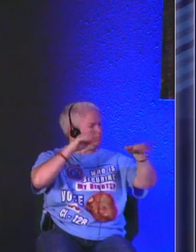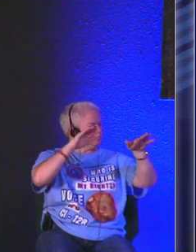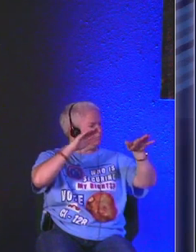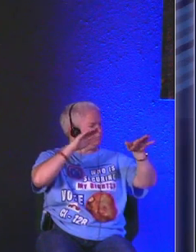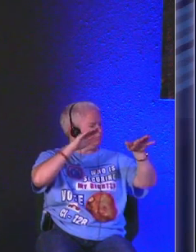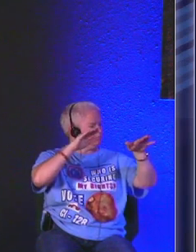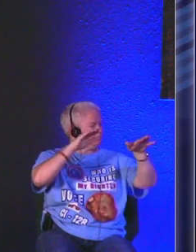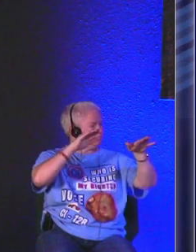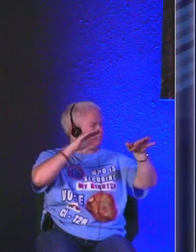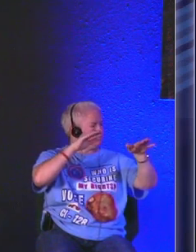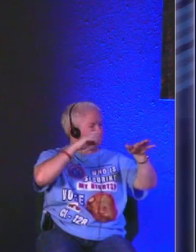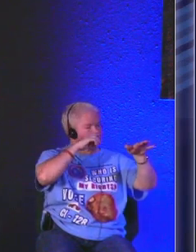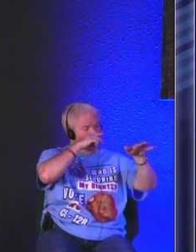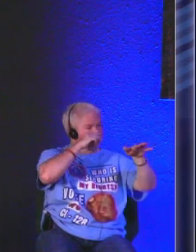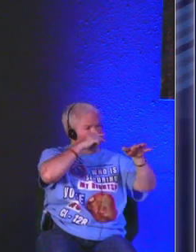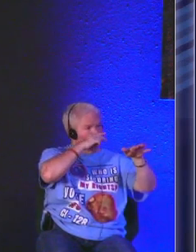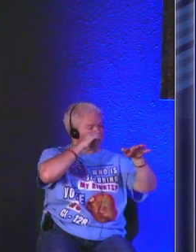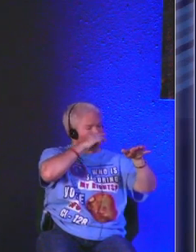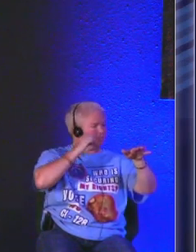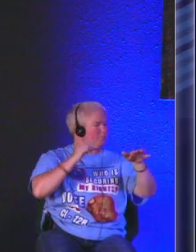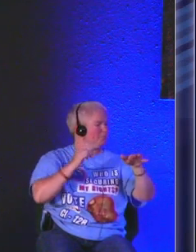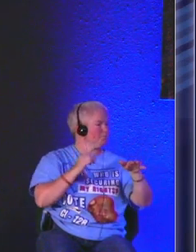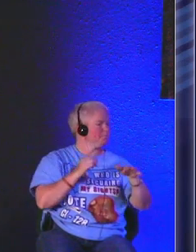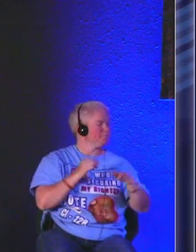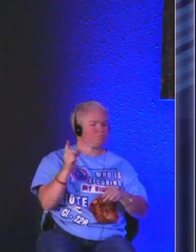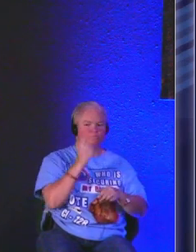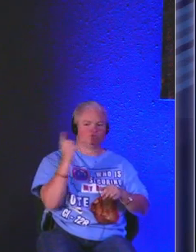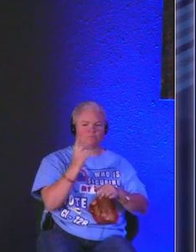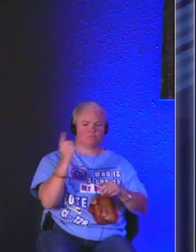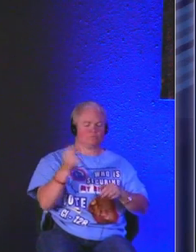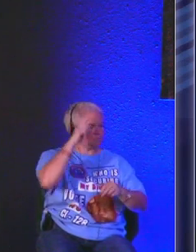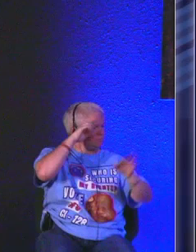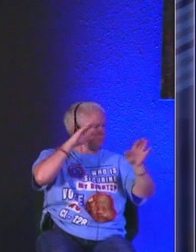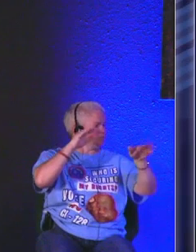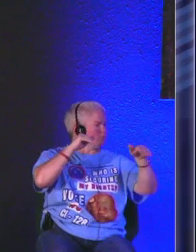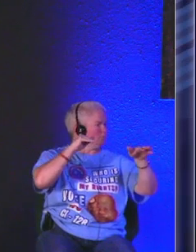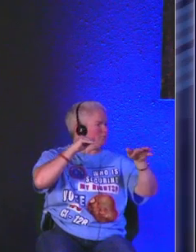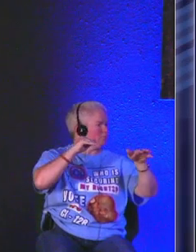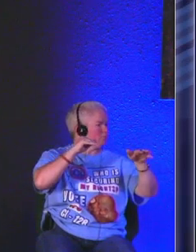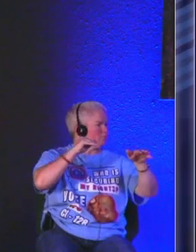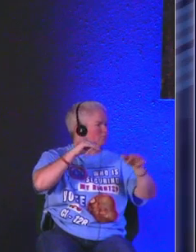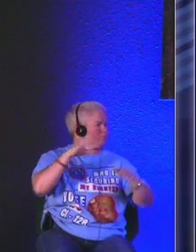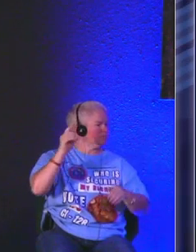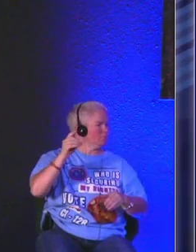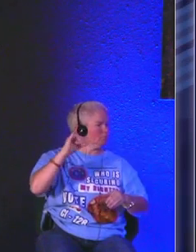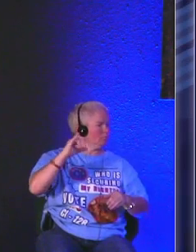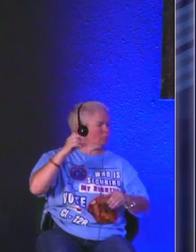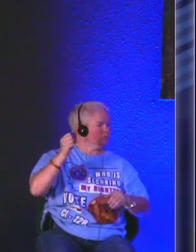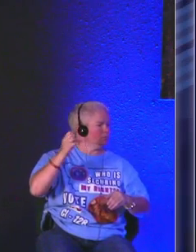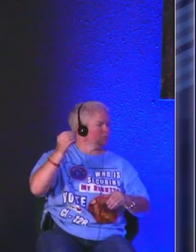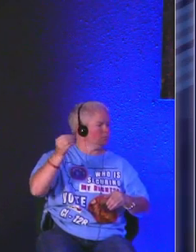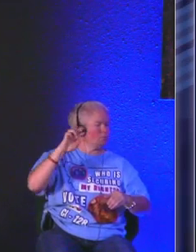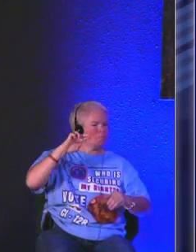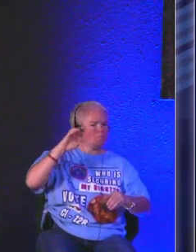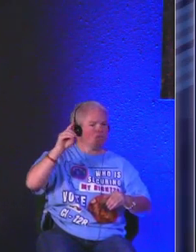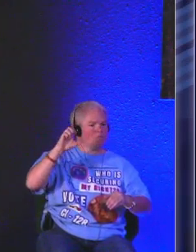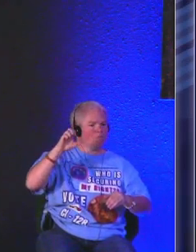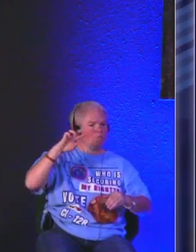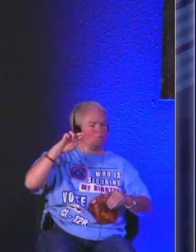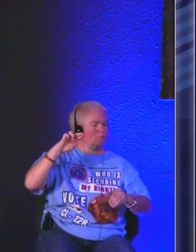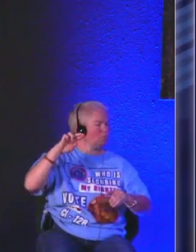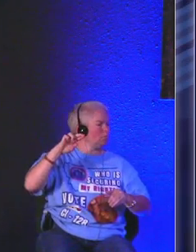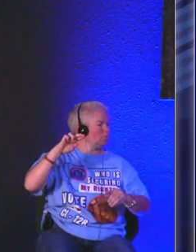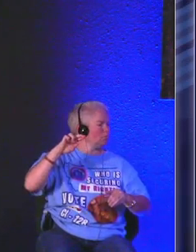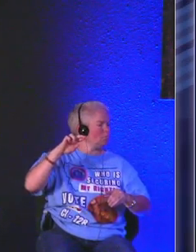expectation I believe right because we have that eternal hope but it's also a time of even disorder things